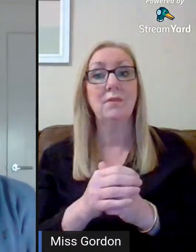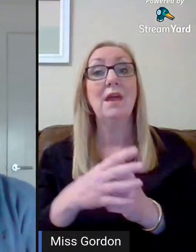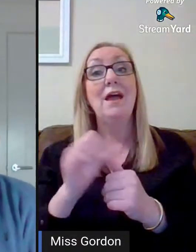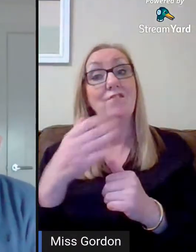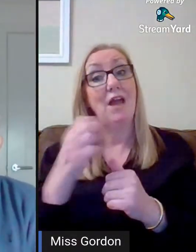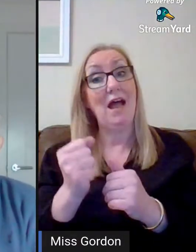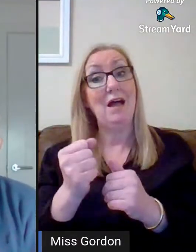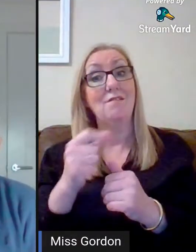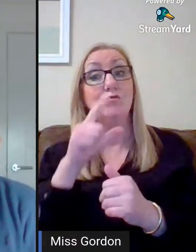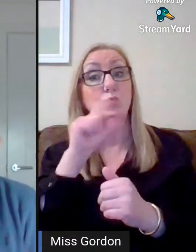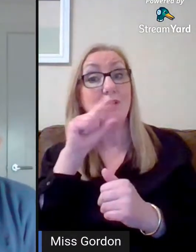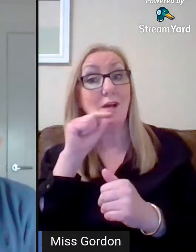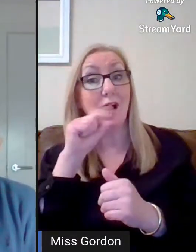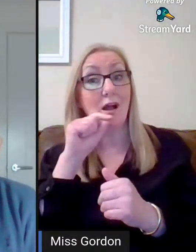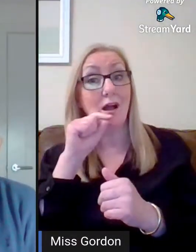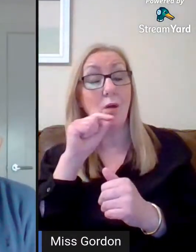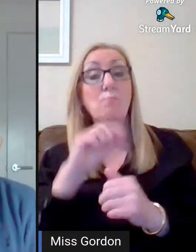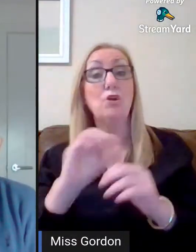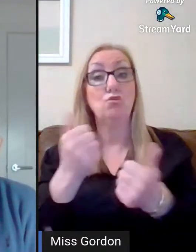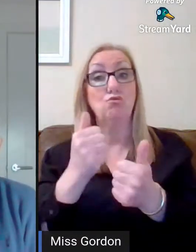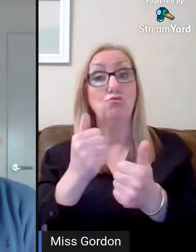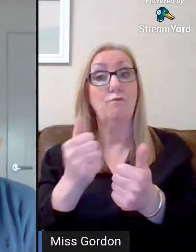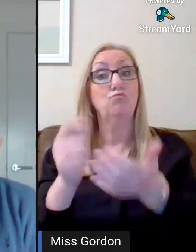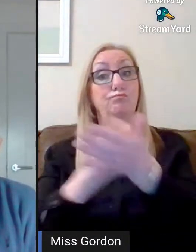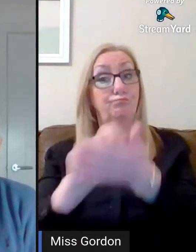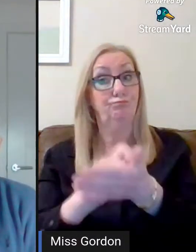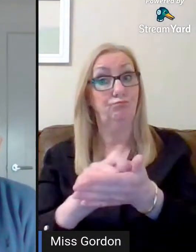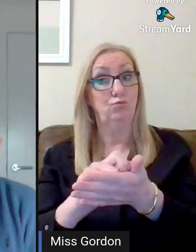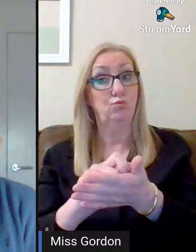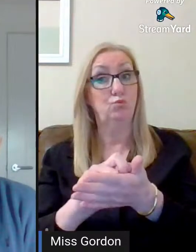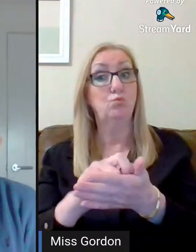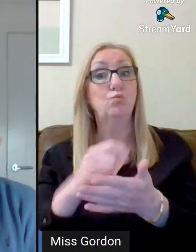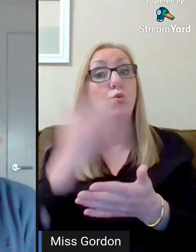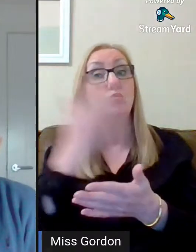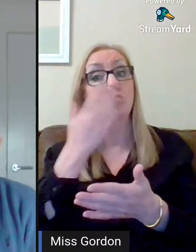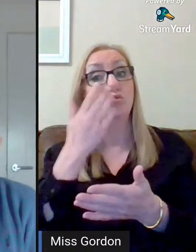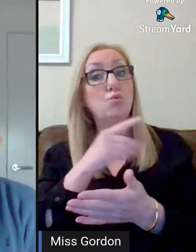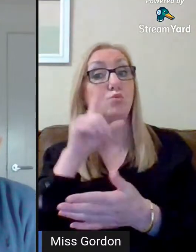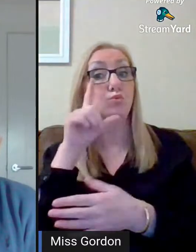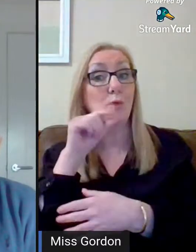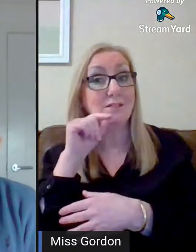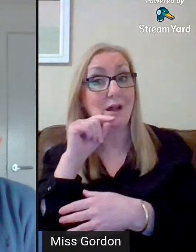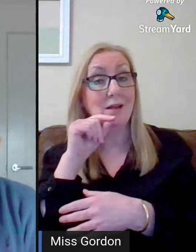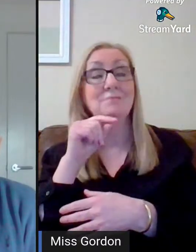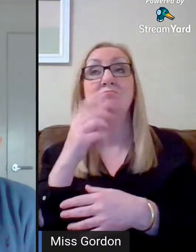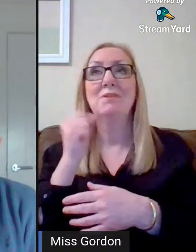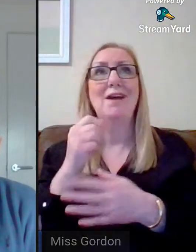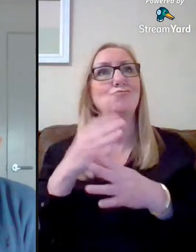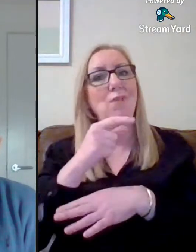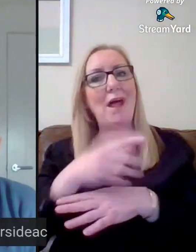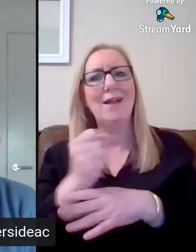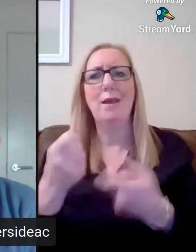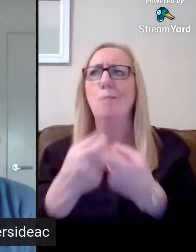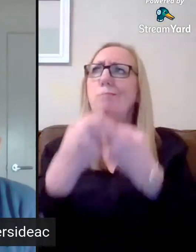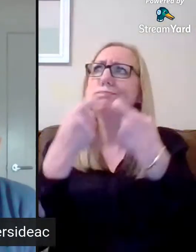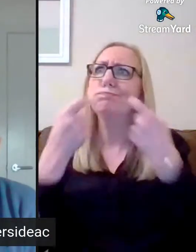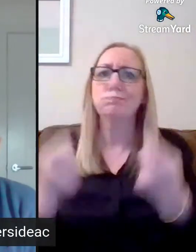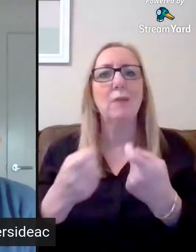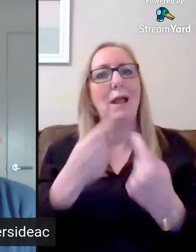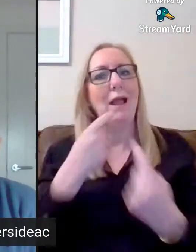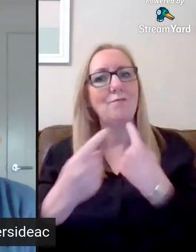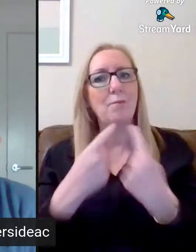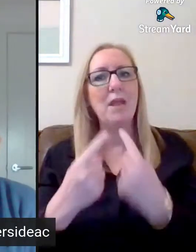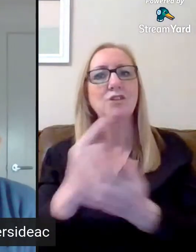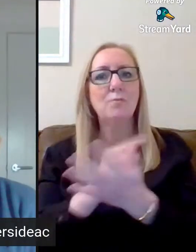Twitter, it would be good for you to sign up to the school's Twitter feed, and you can do that to get lots and lots of new information about